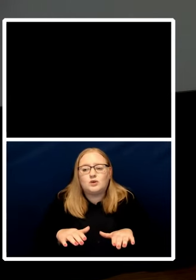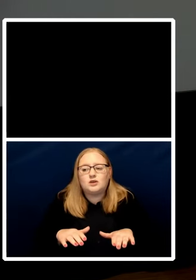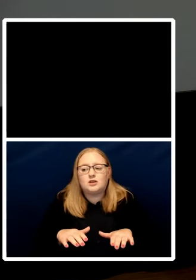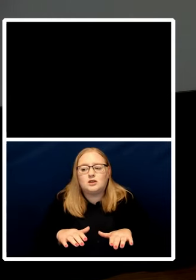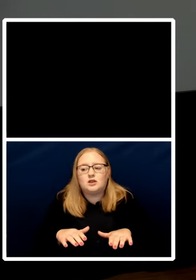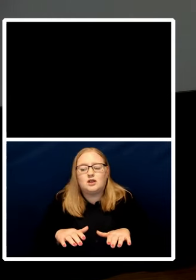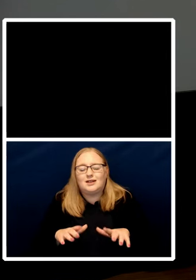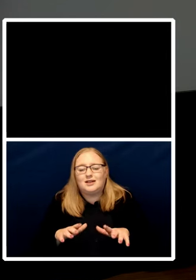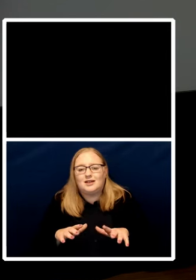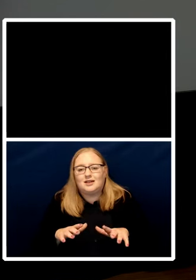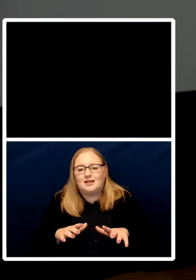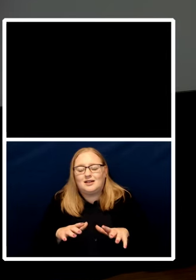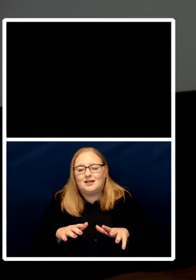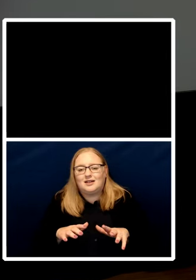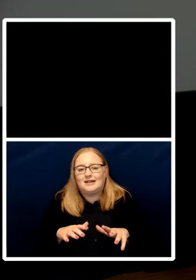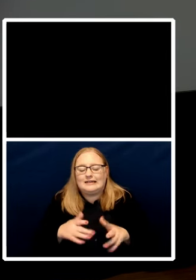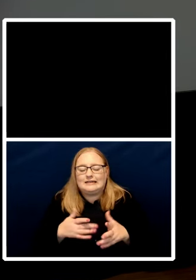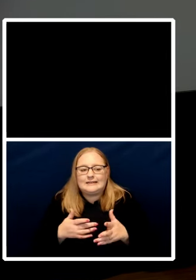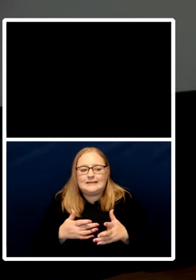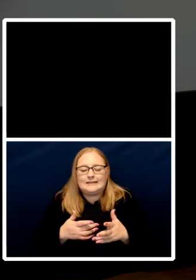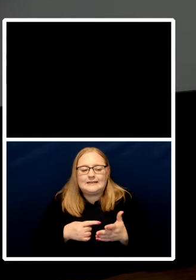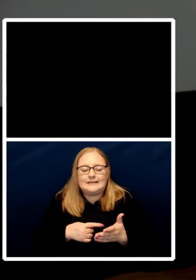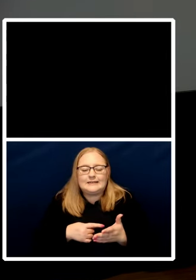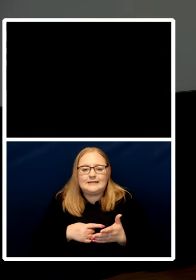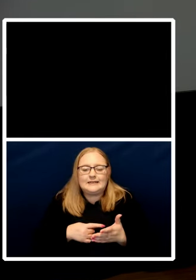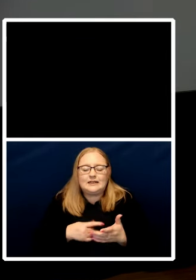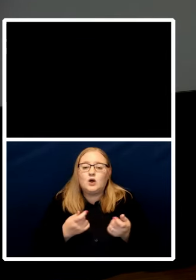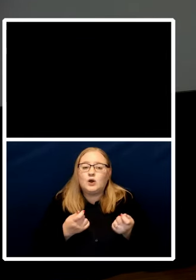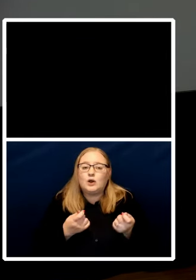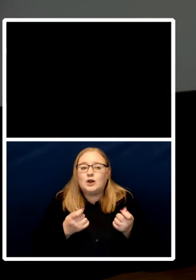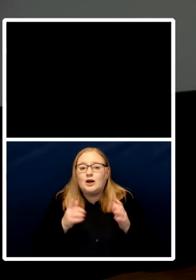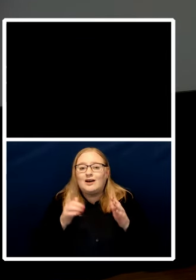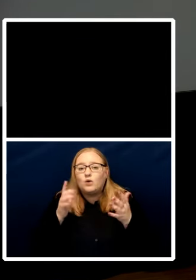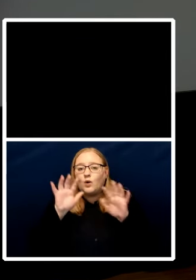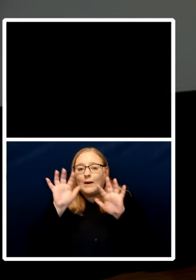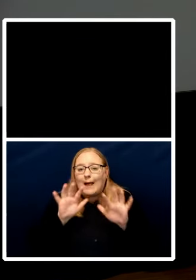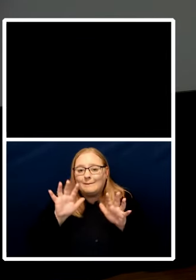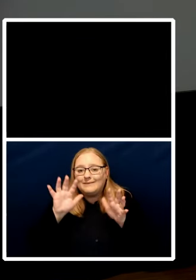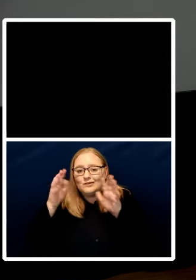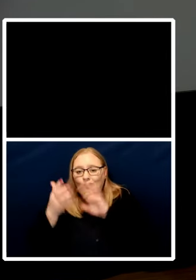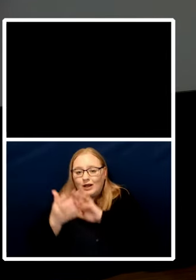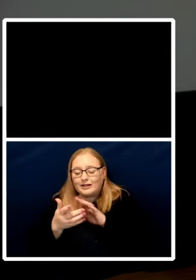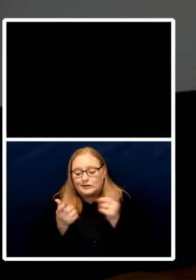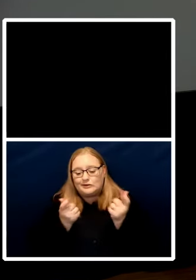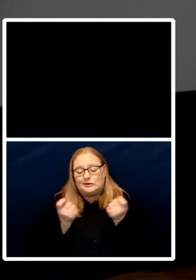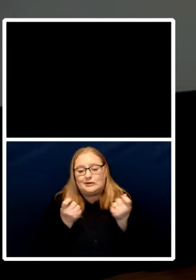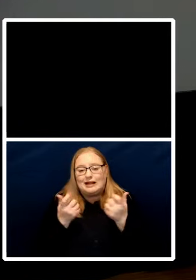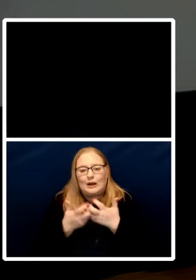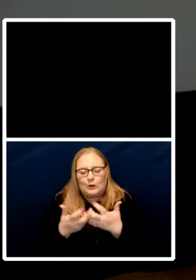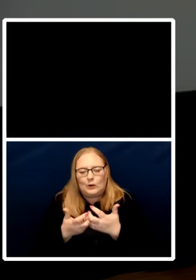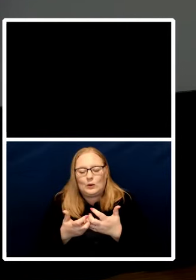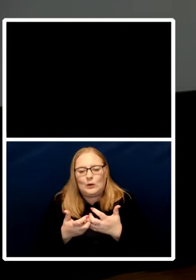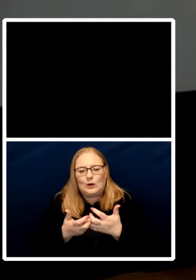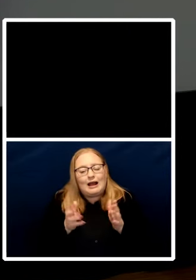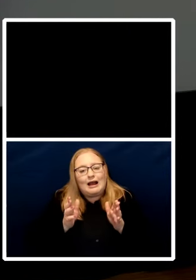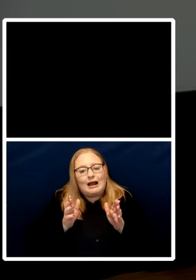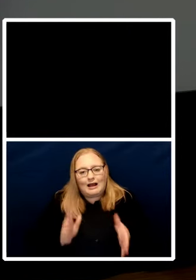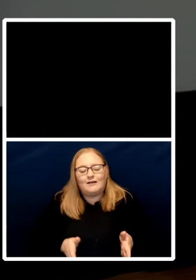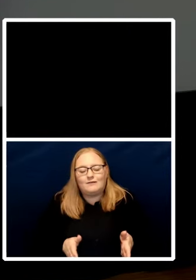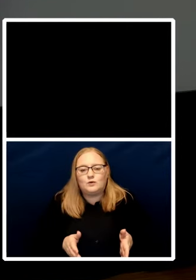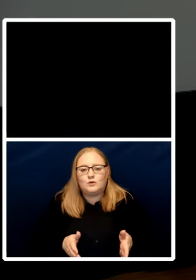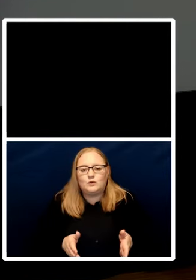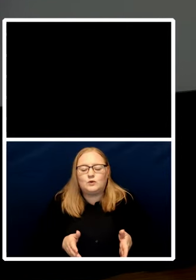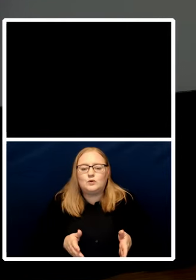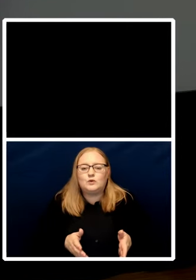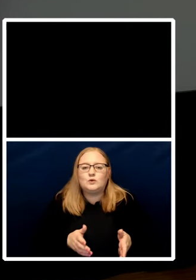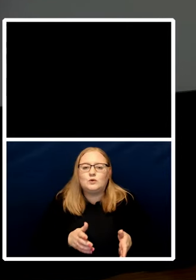and the bottom line is that to cope with climate change there will have to be at some point um further protocol